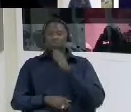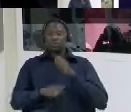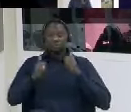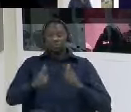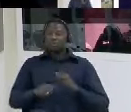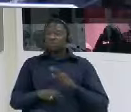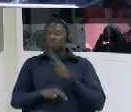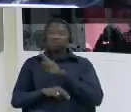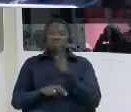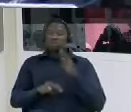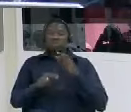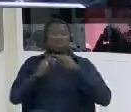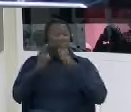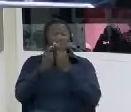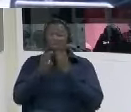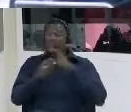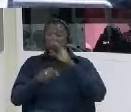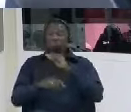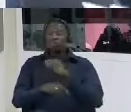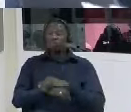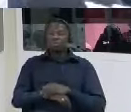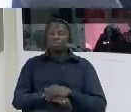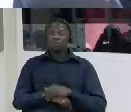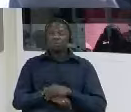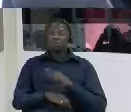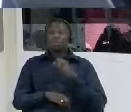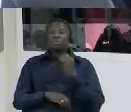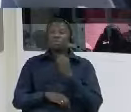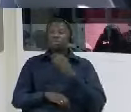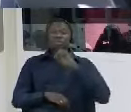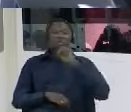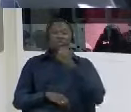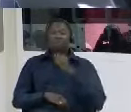reluctant for me to communicate with them yes